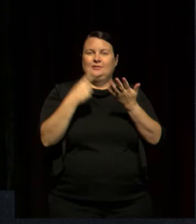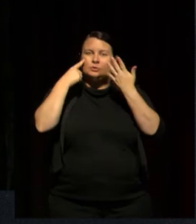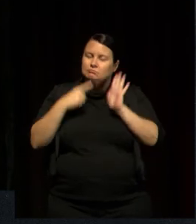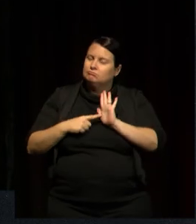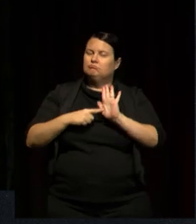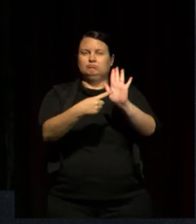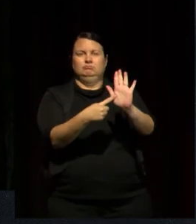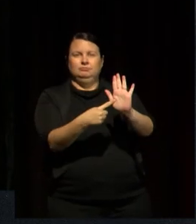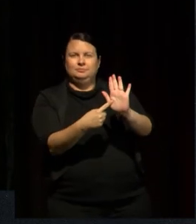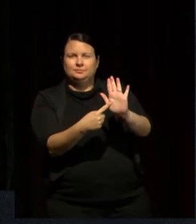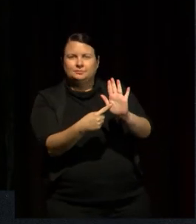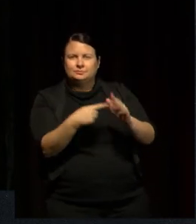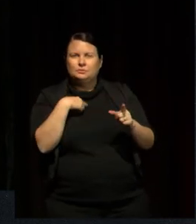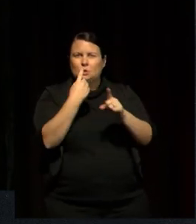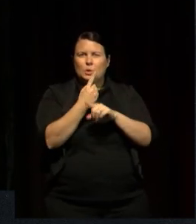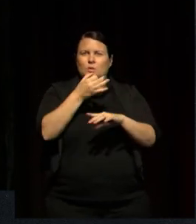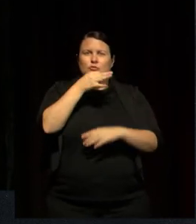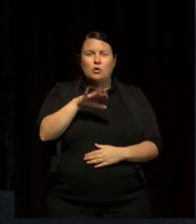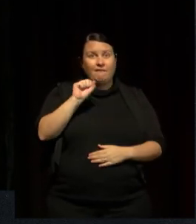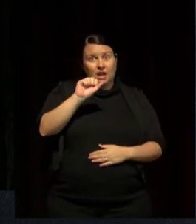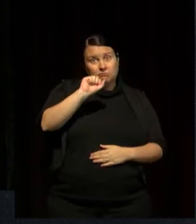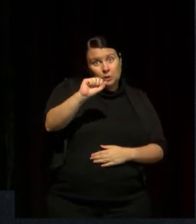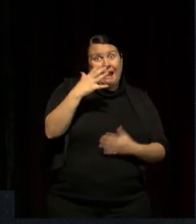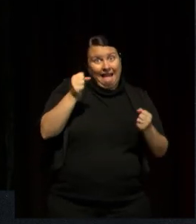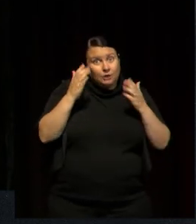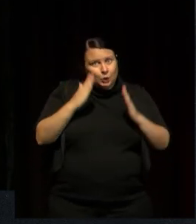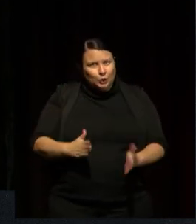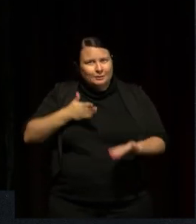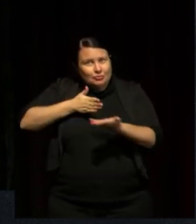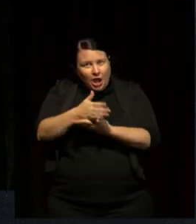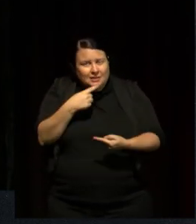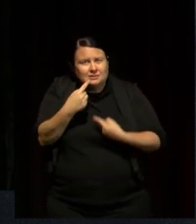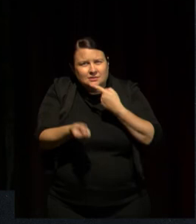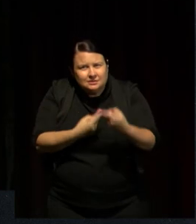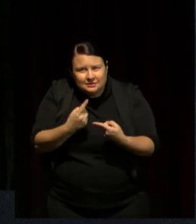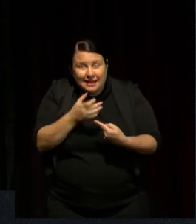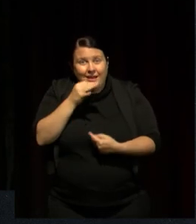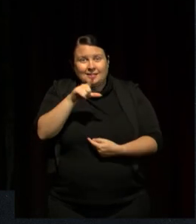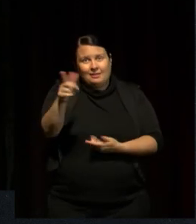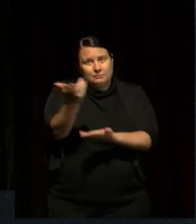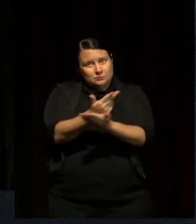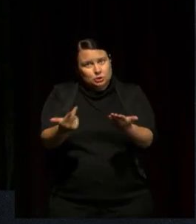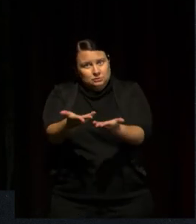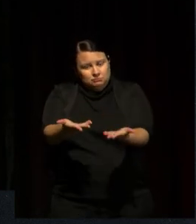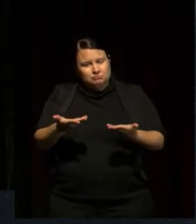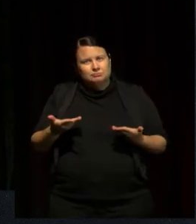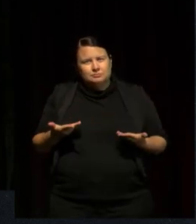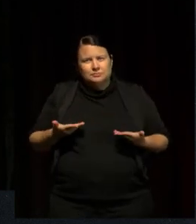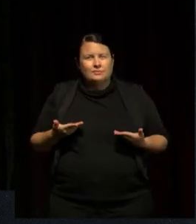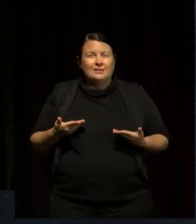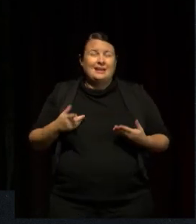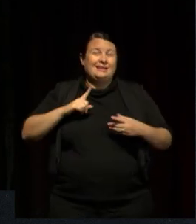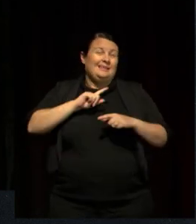So we talked to children about their human rights and got them to portray that. And it became like a sense of gold.